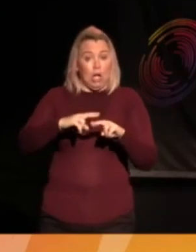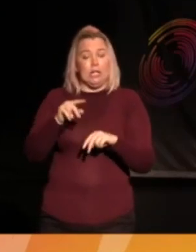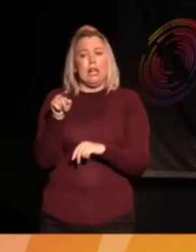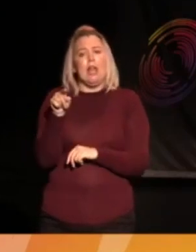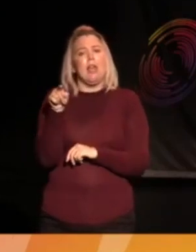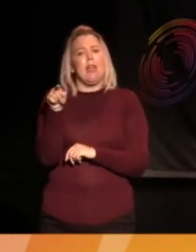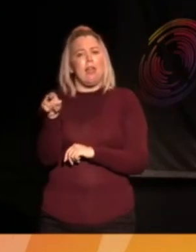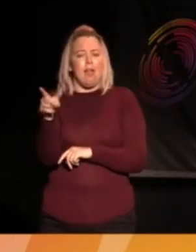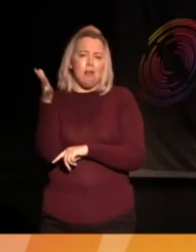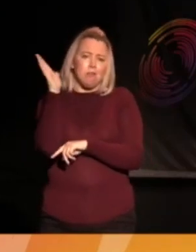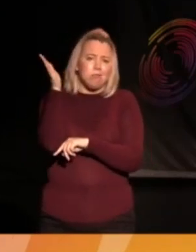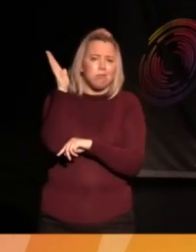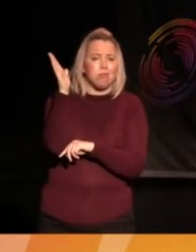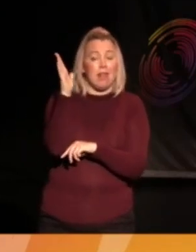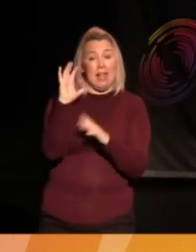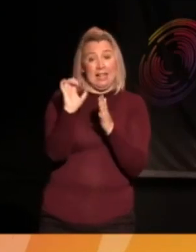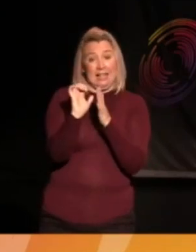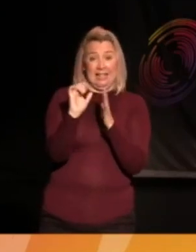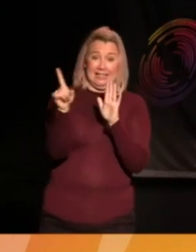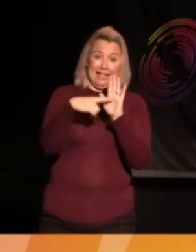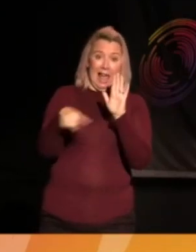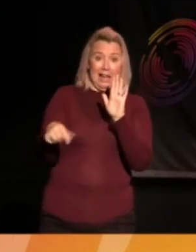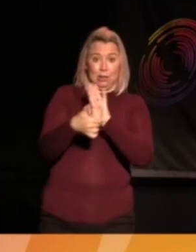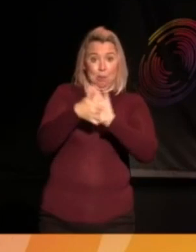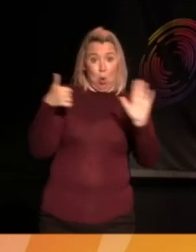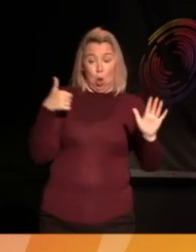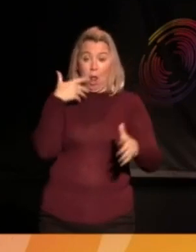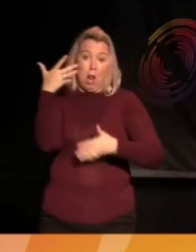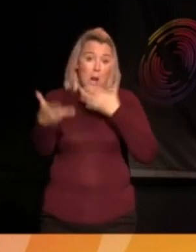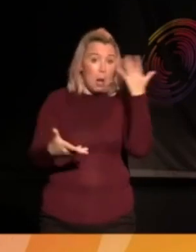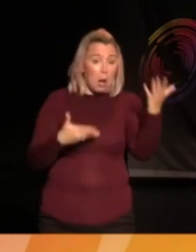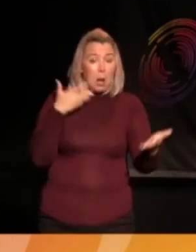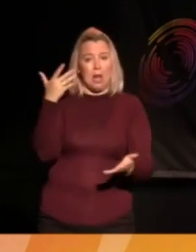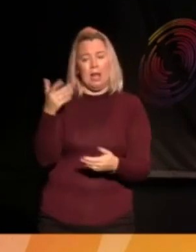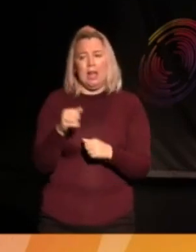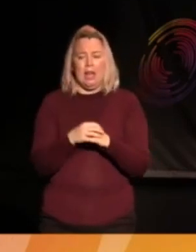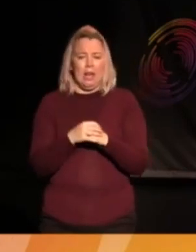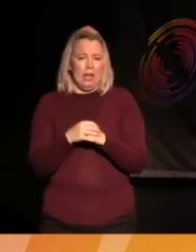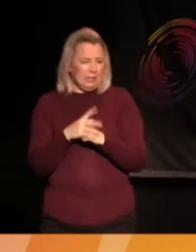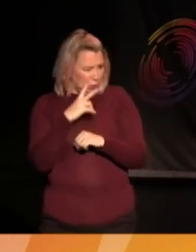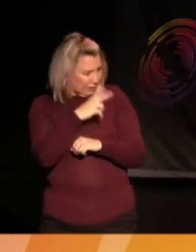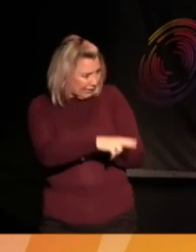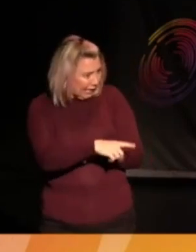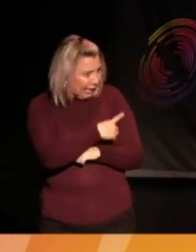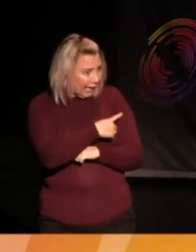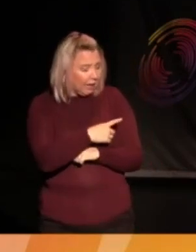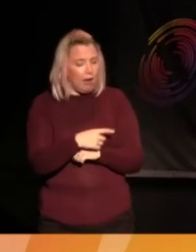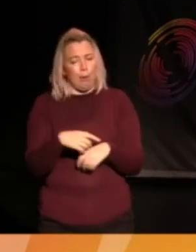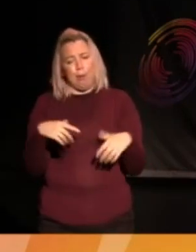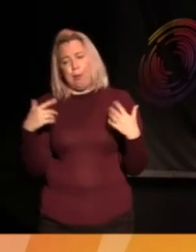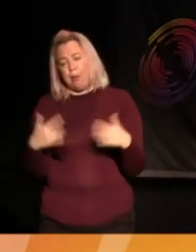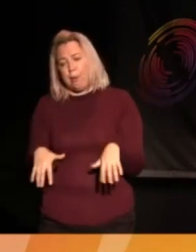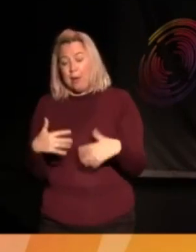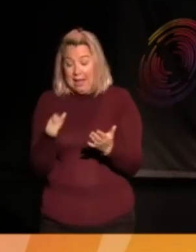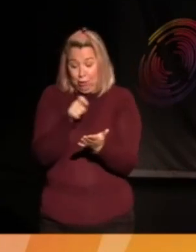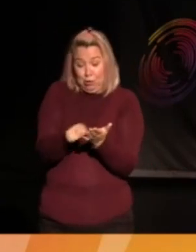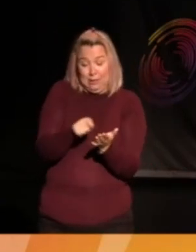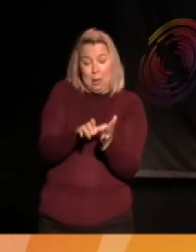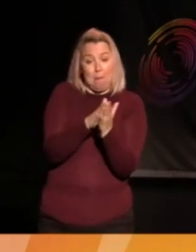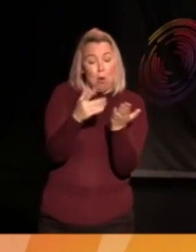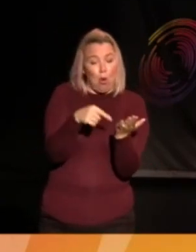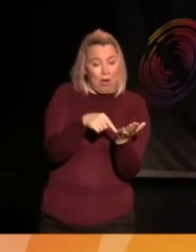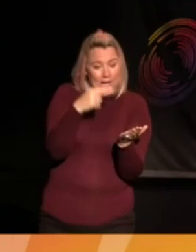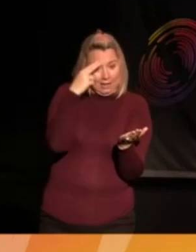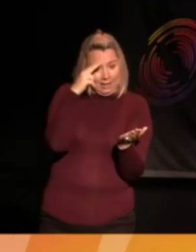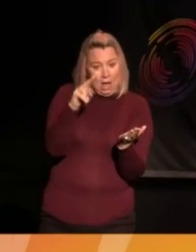this like long speech on Sky Sports where his kind of weariness just, did you see it? Yeah, was amazing, and then he's written this book called